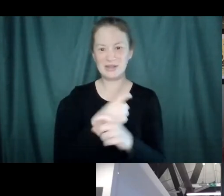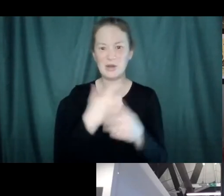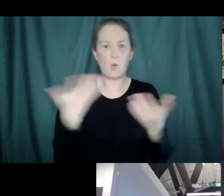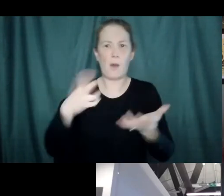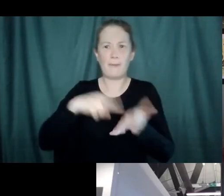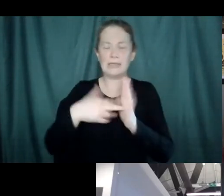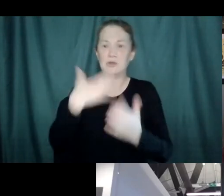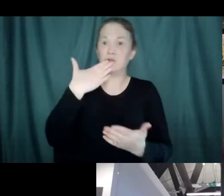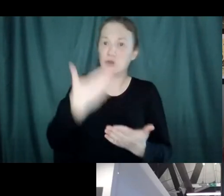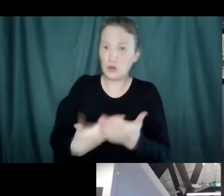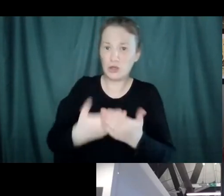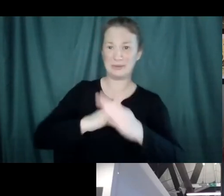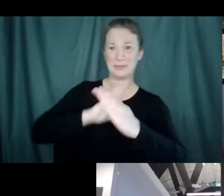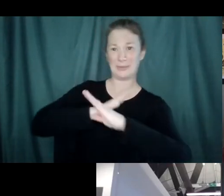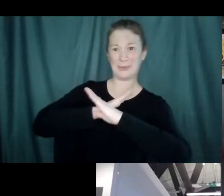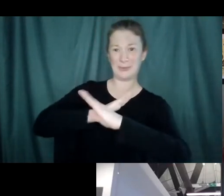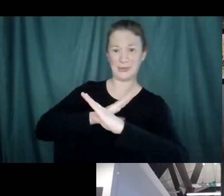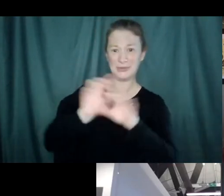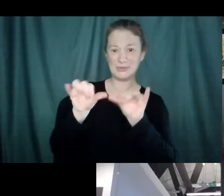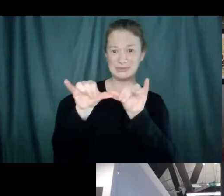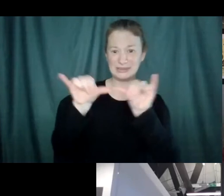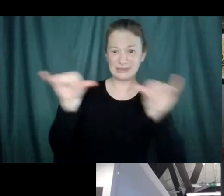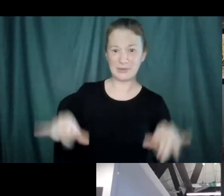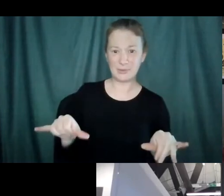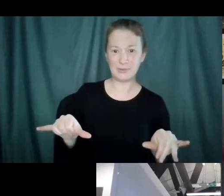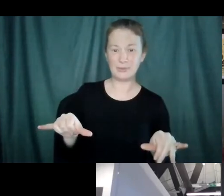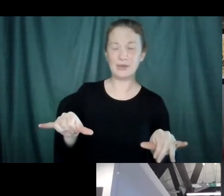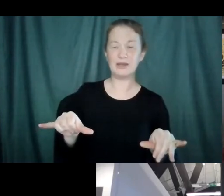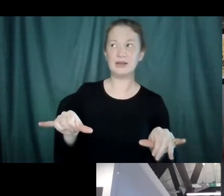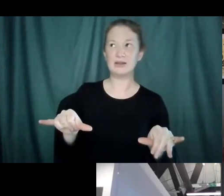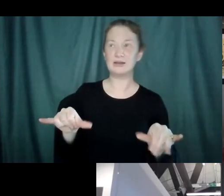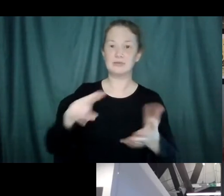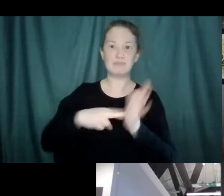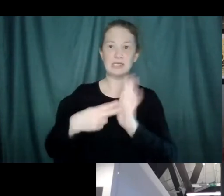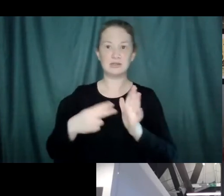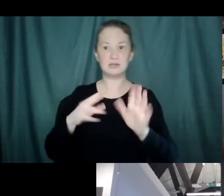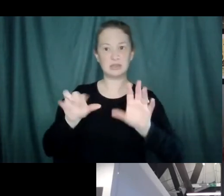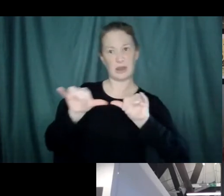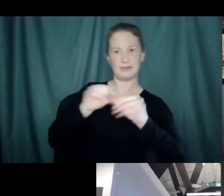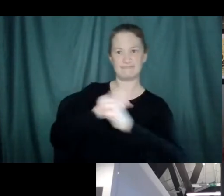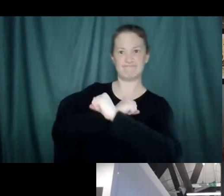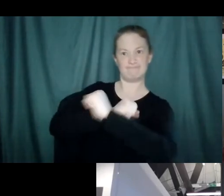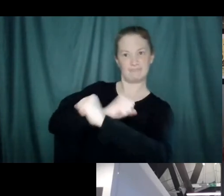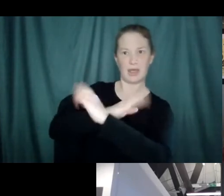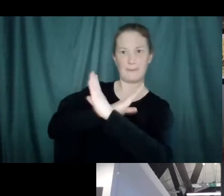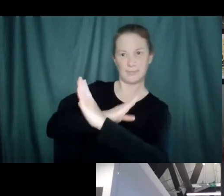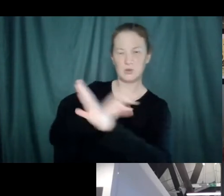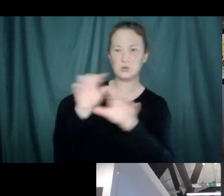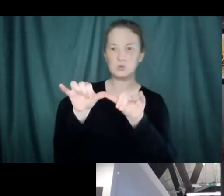if you mean that your immune system is primed and ready to go, ready to respond to anything,